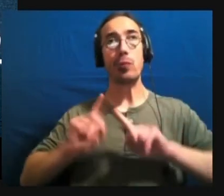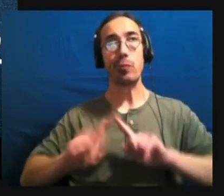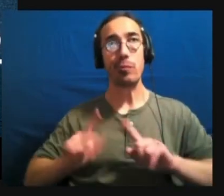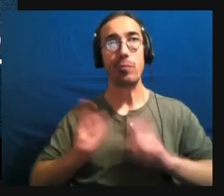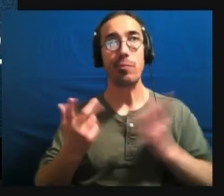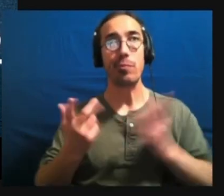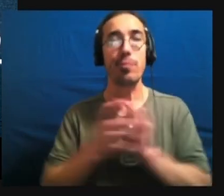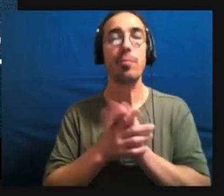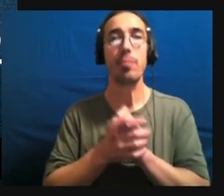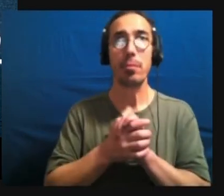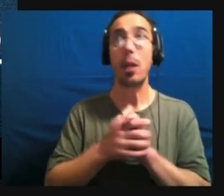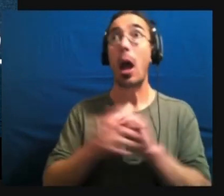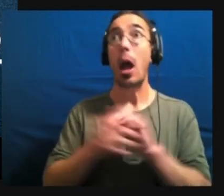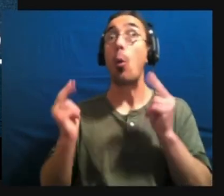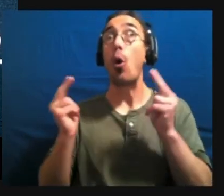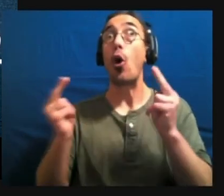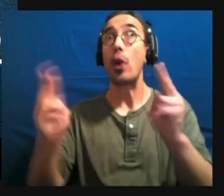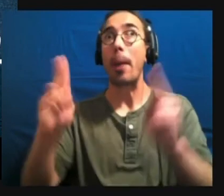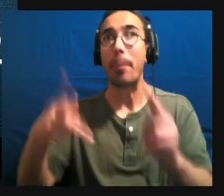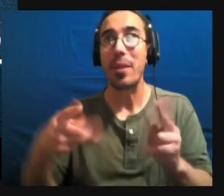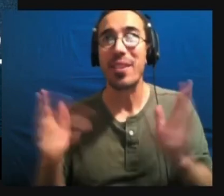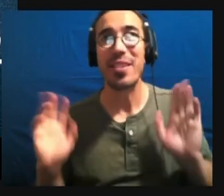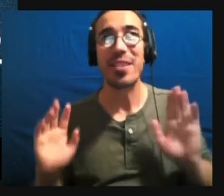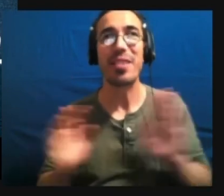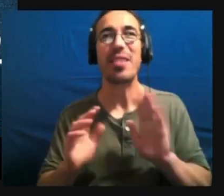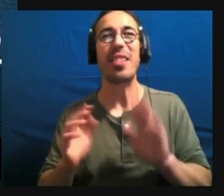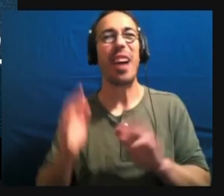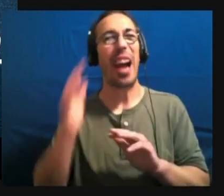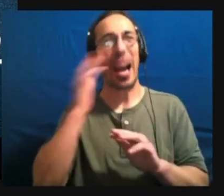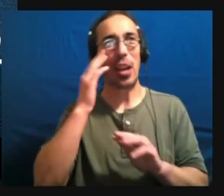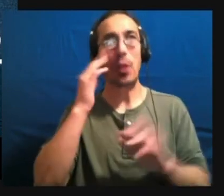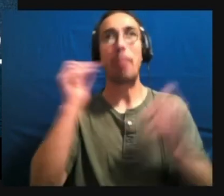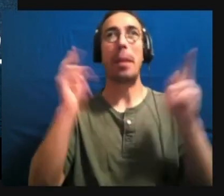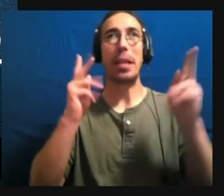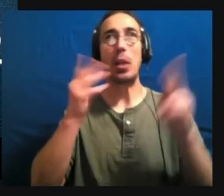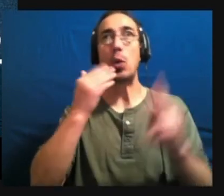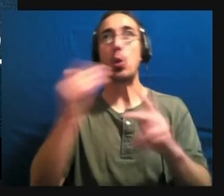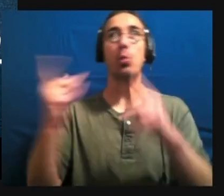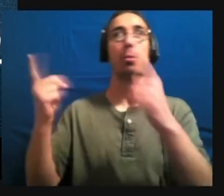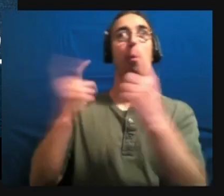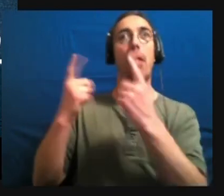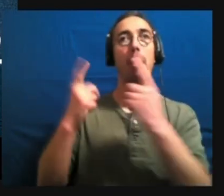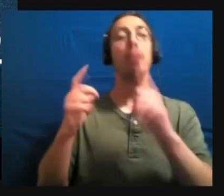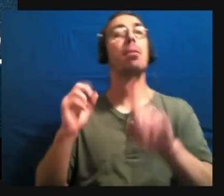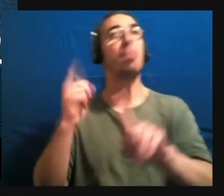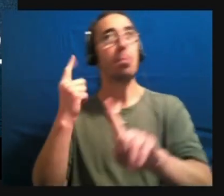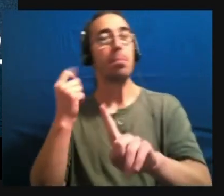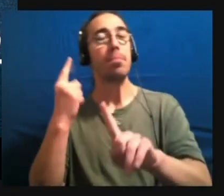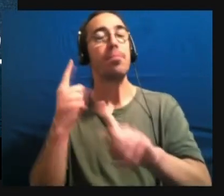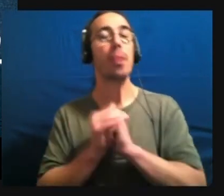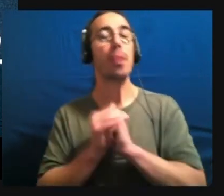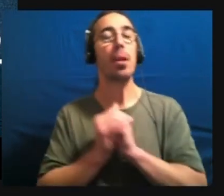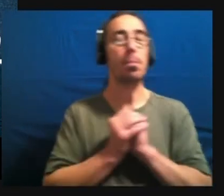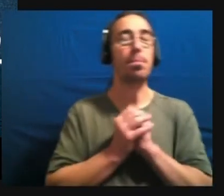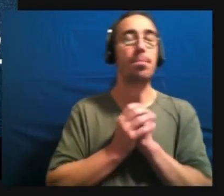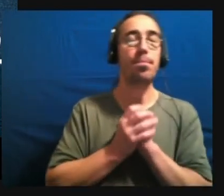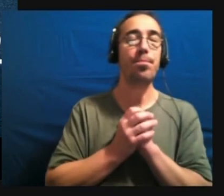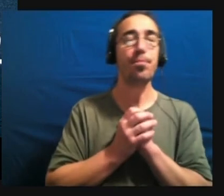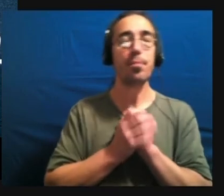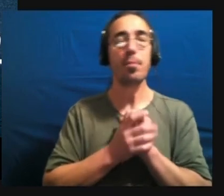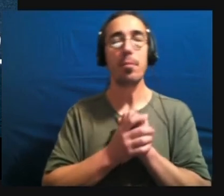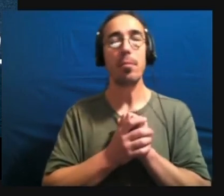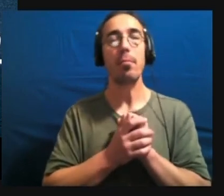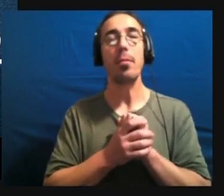okay. I'll hurry up. I get the word that there's lots of great questions. Um, so there's, um, visual and